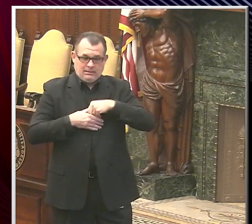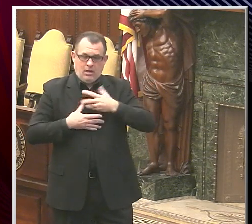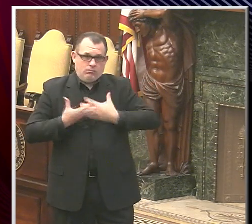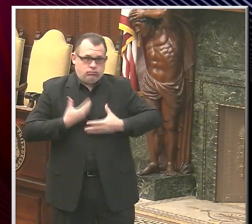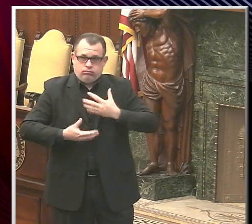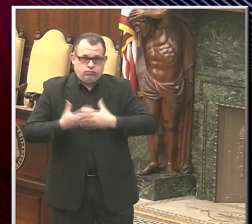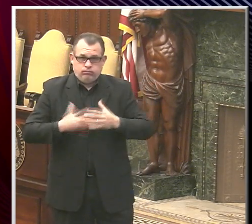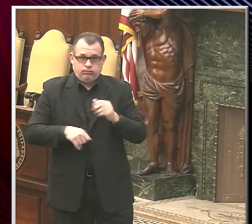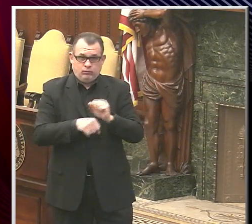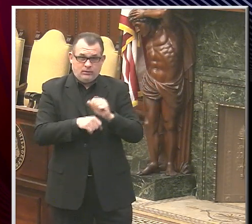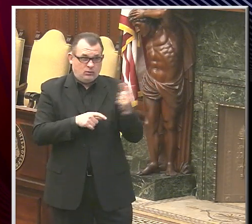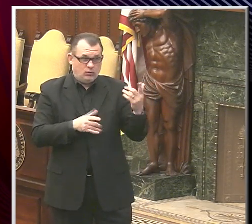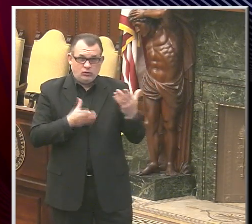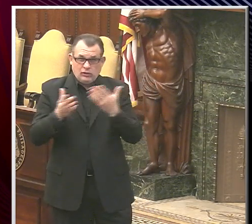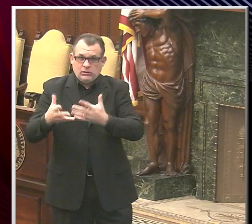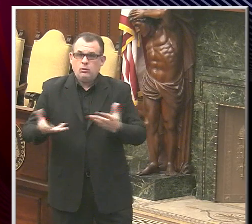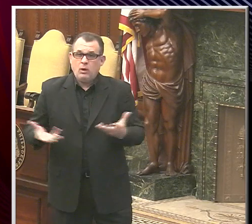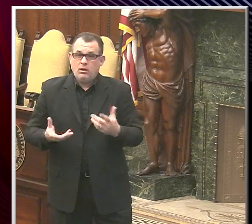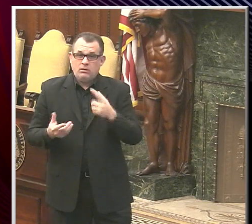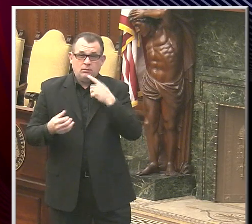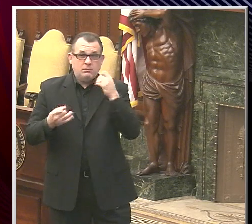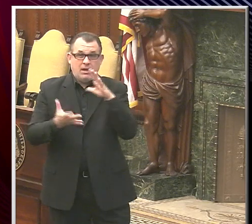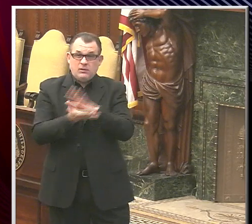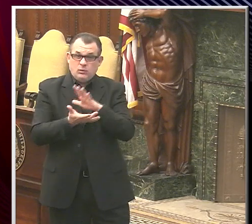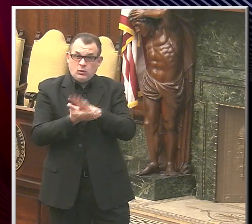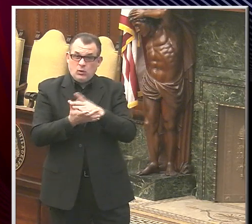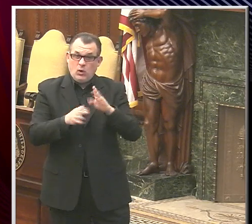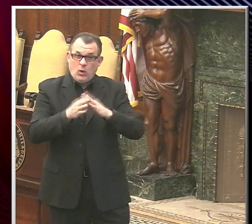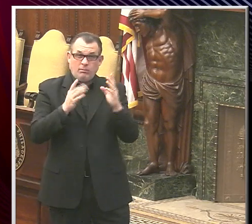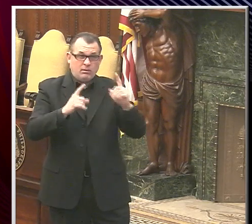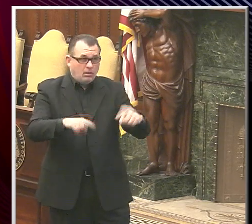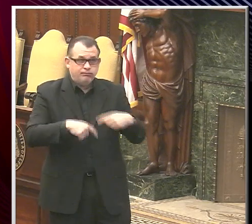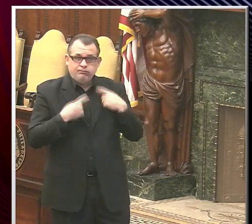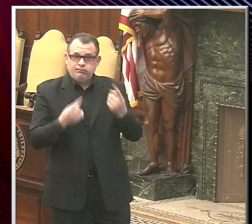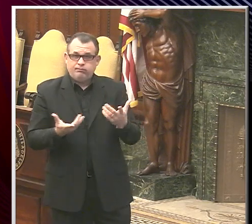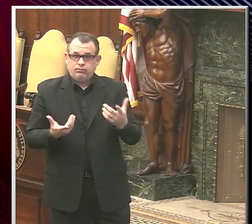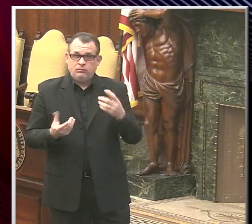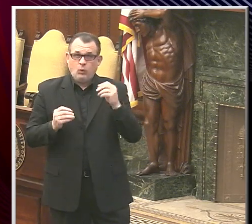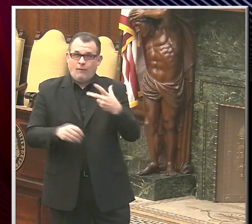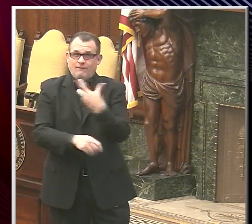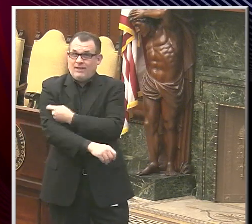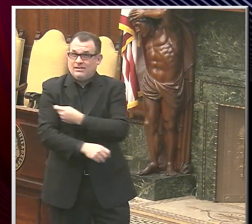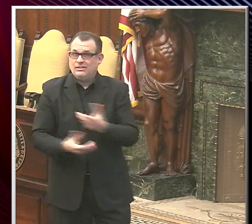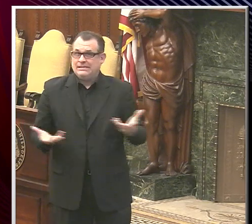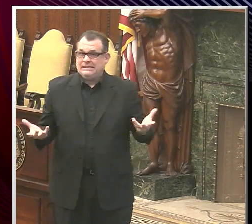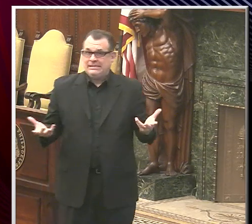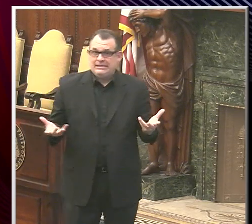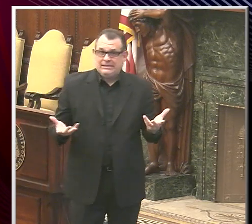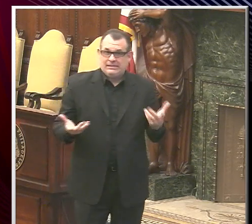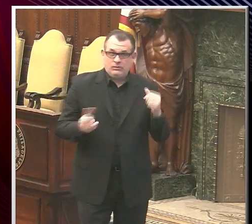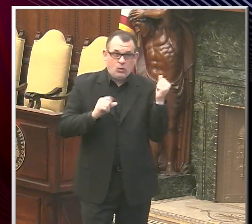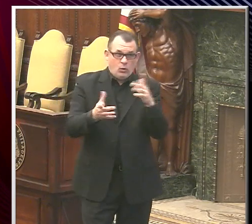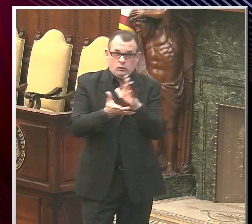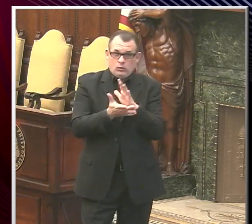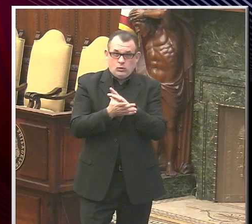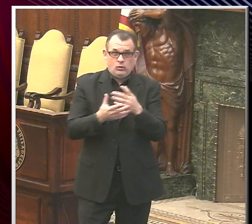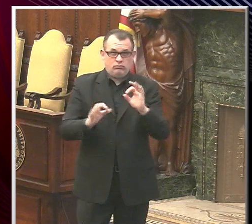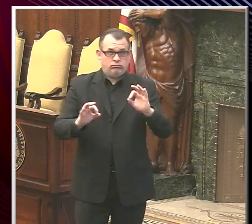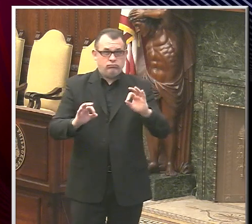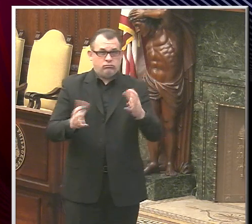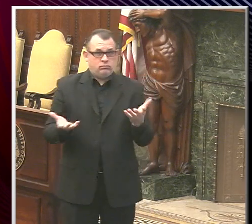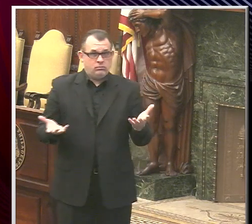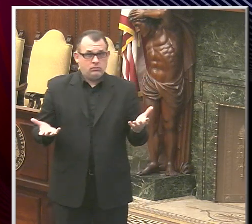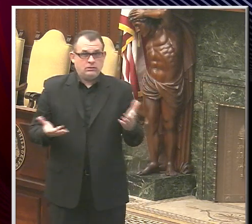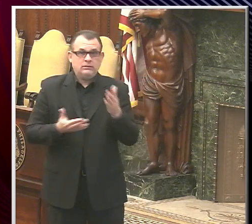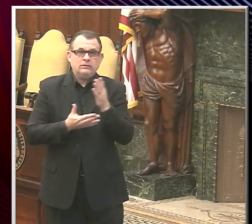know, there have been a number of schools that have been open throughout all of this without any vaccination. And those schools in general have done very well. We have had some